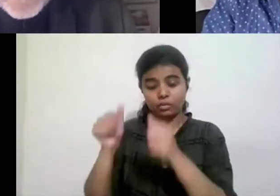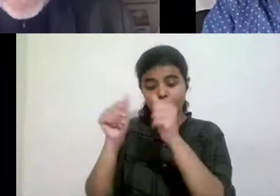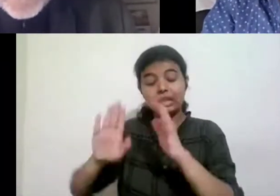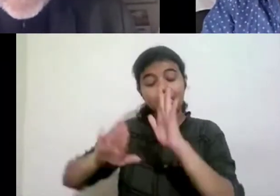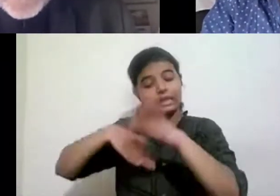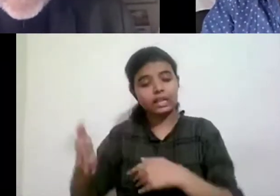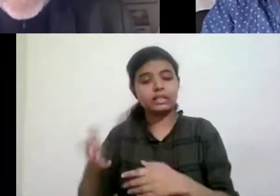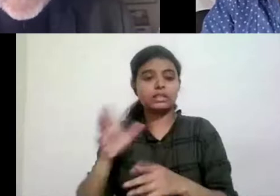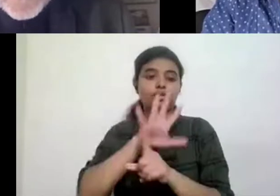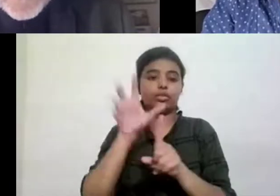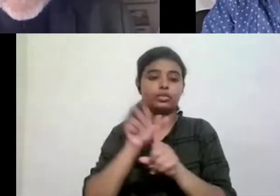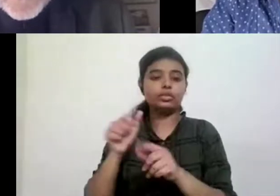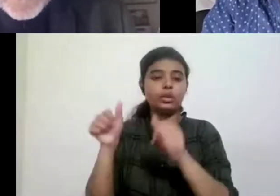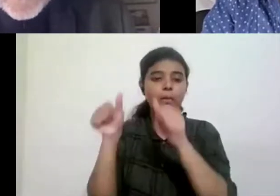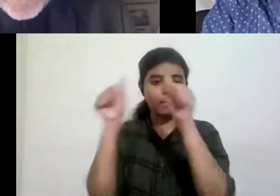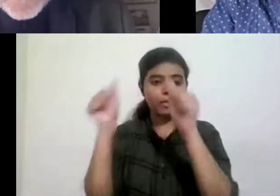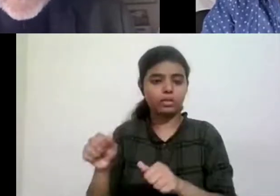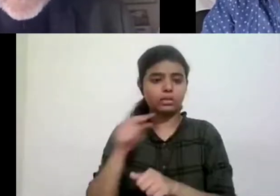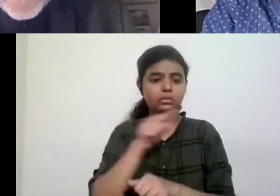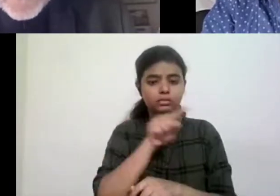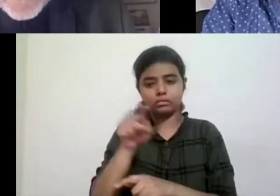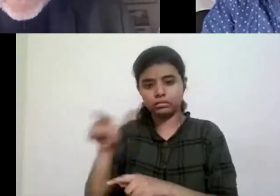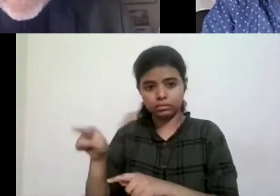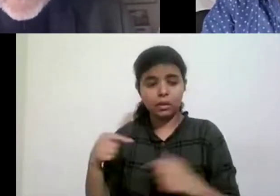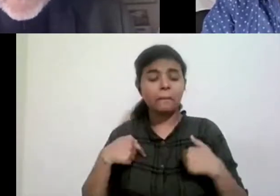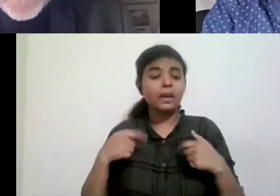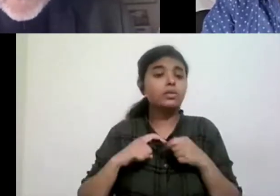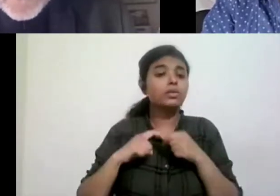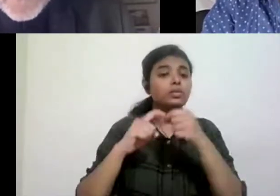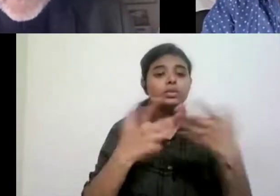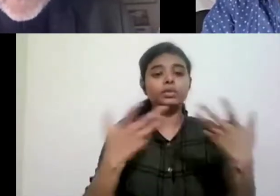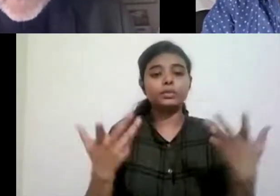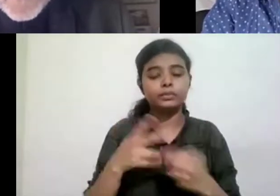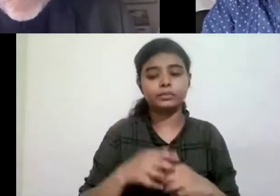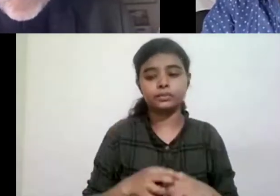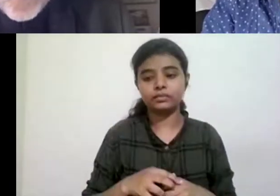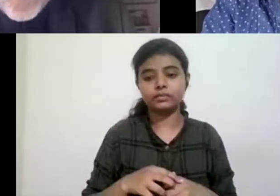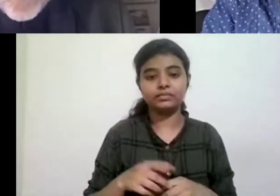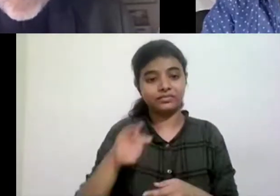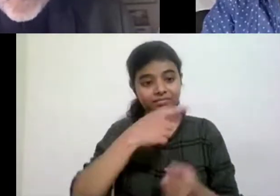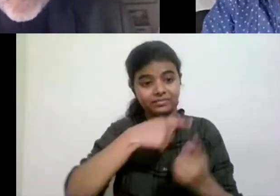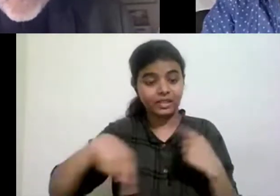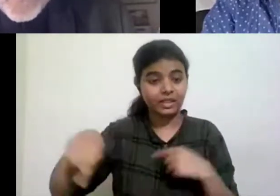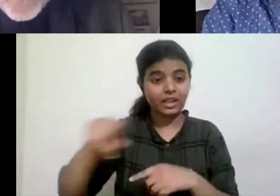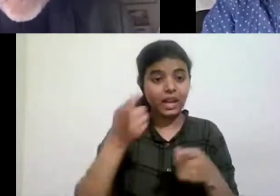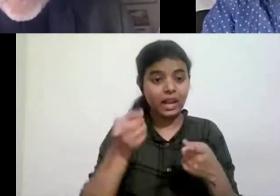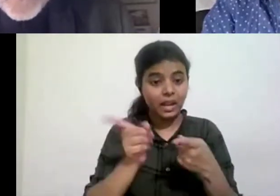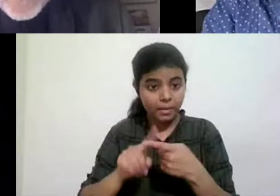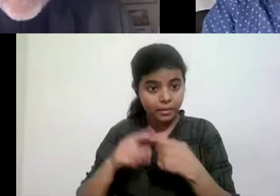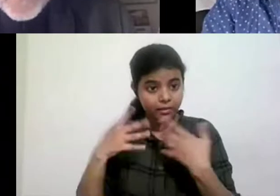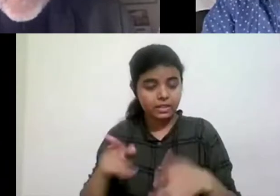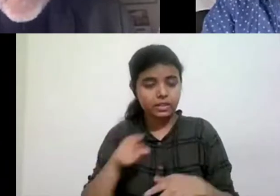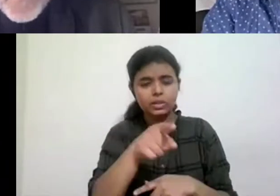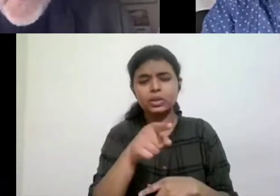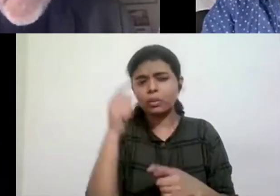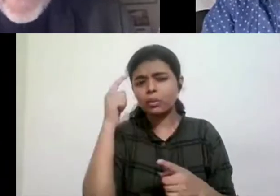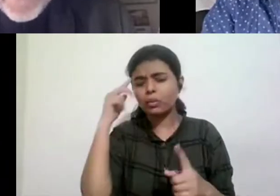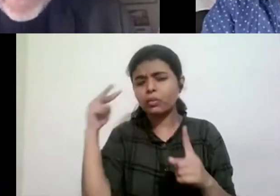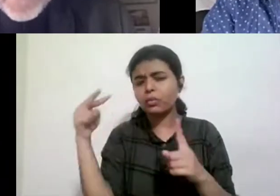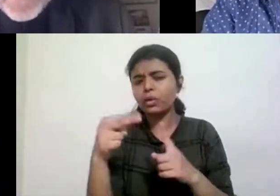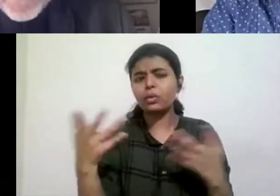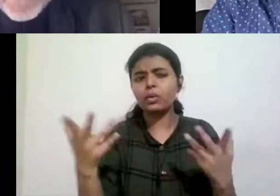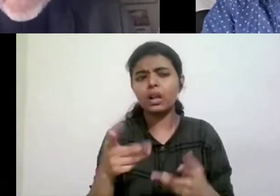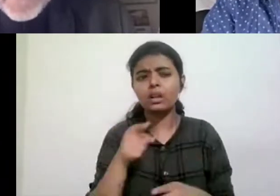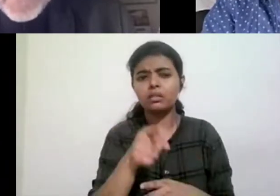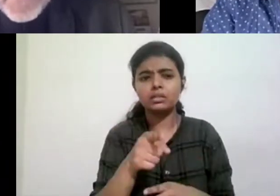So, uh, my question is, how do you take, uh, these things? Like, according to you, are there